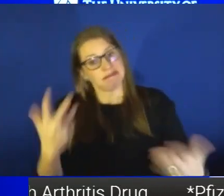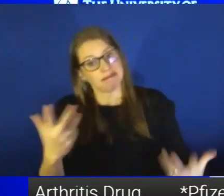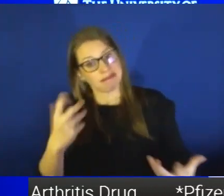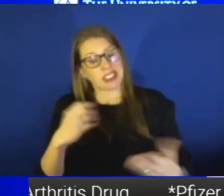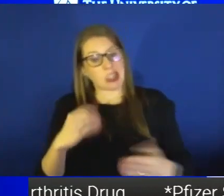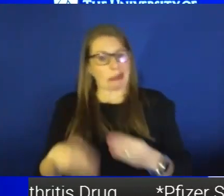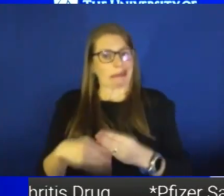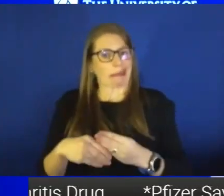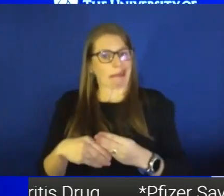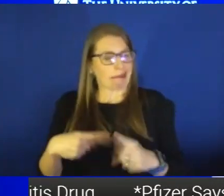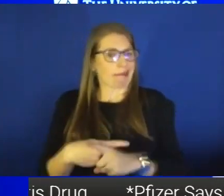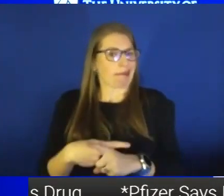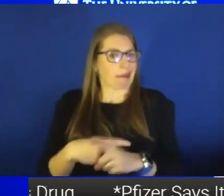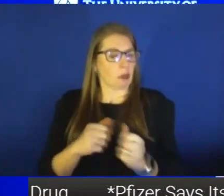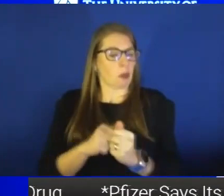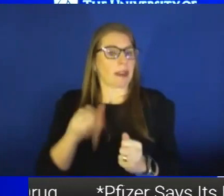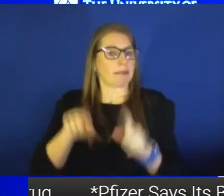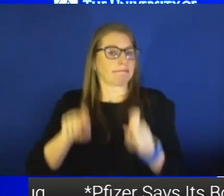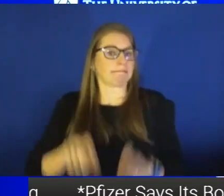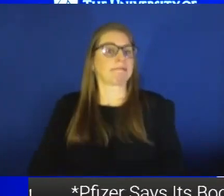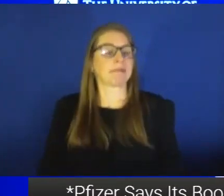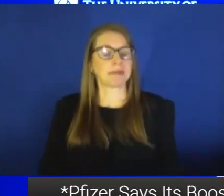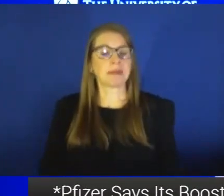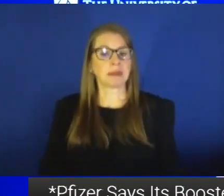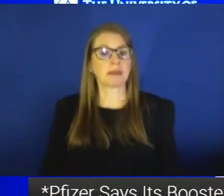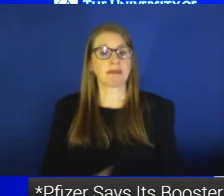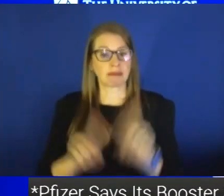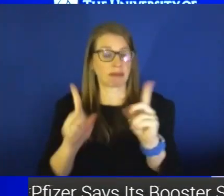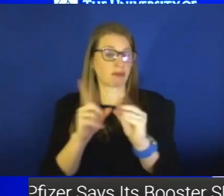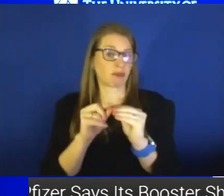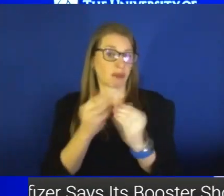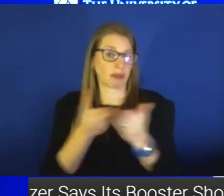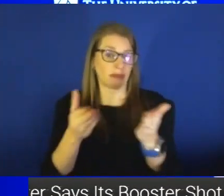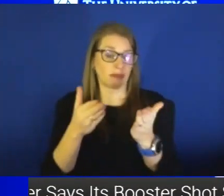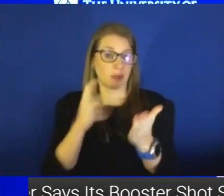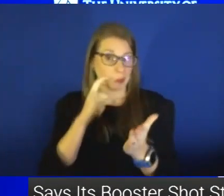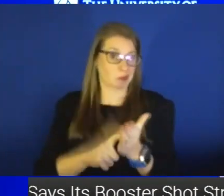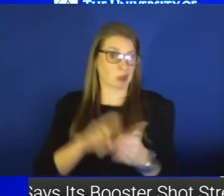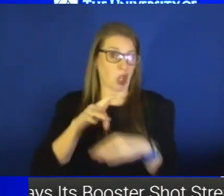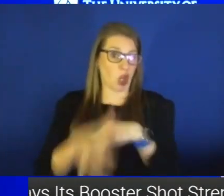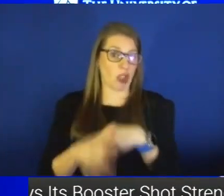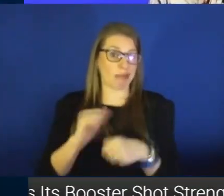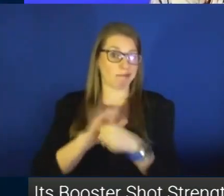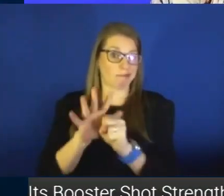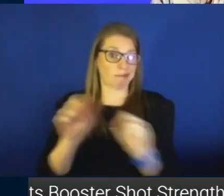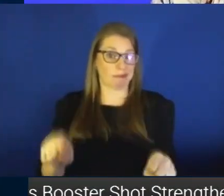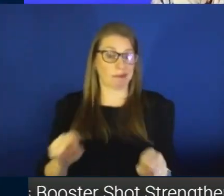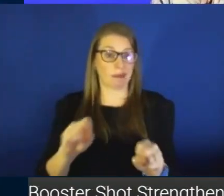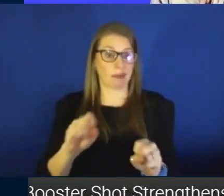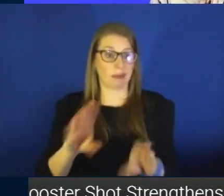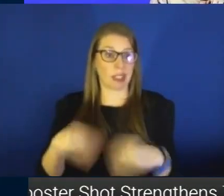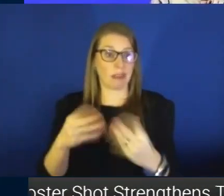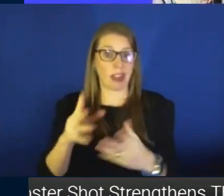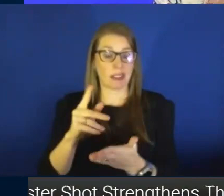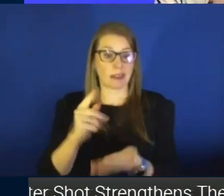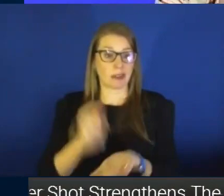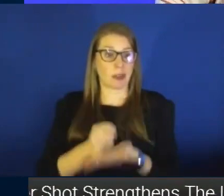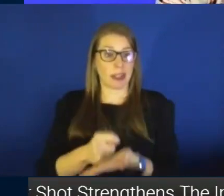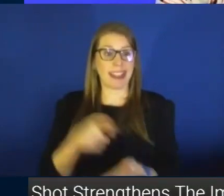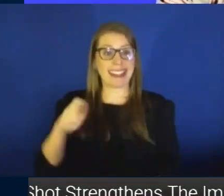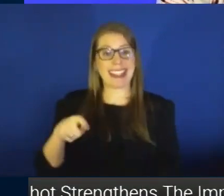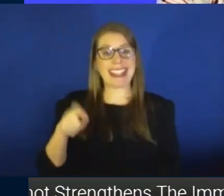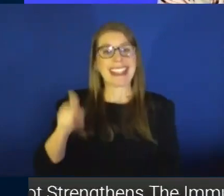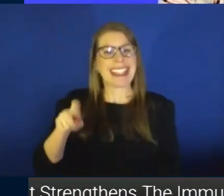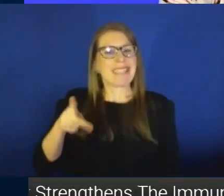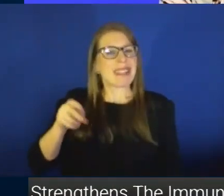but it's one more thing that we can help use to identify early and hopefully get treatment early. Similar like the home test. You have to have that PCR. think so. There's